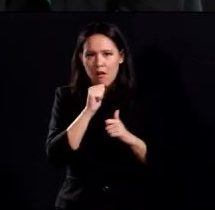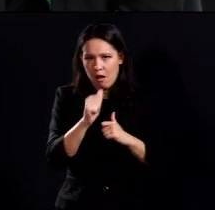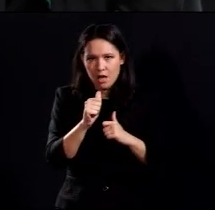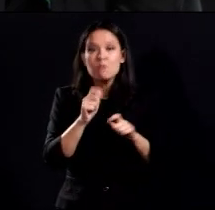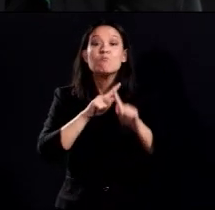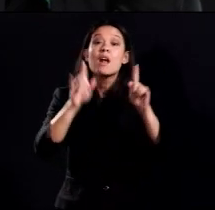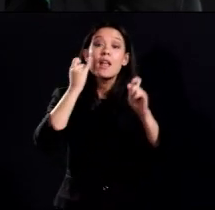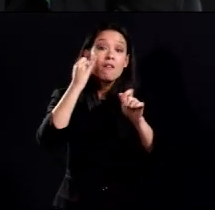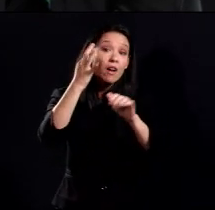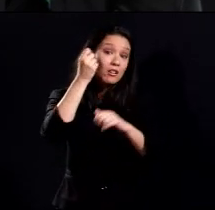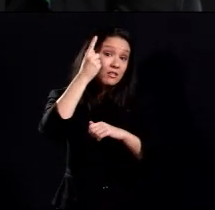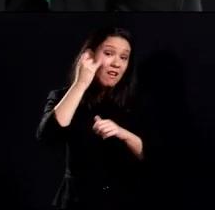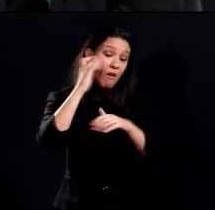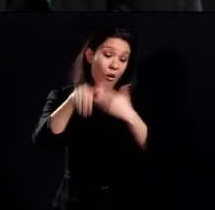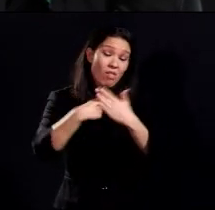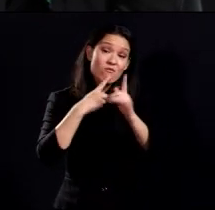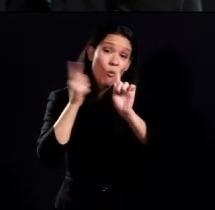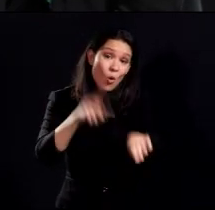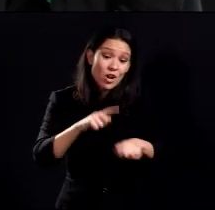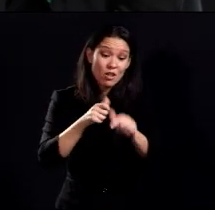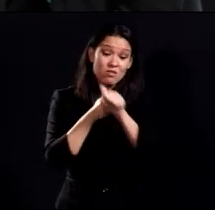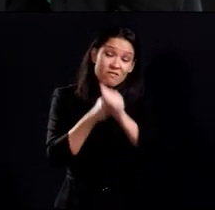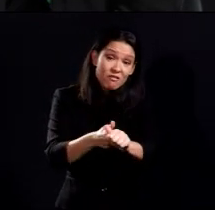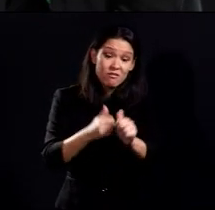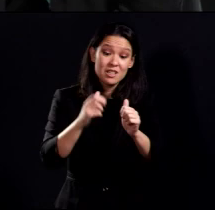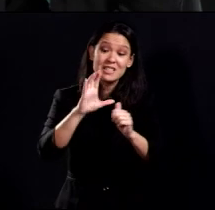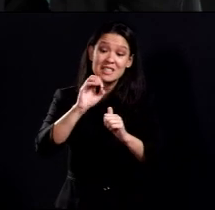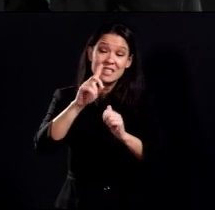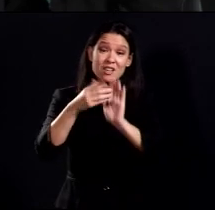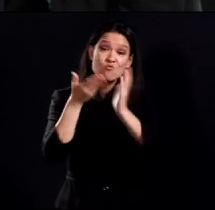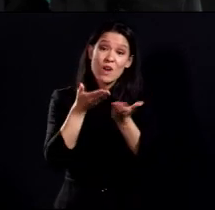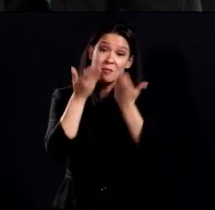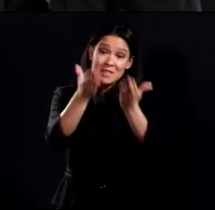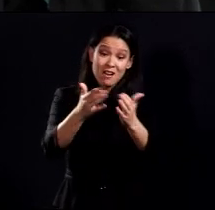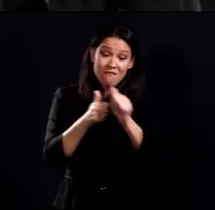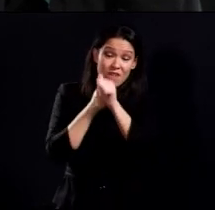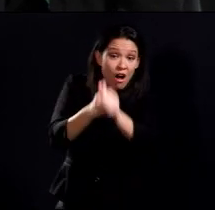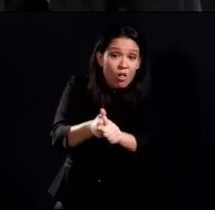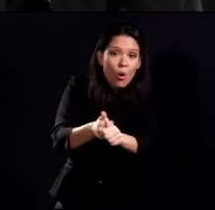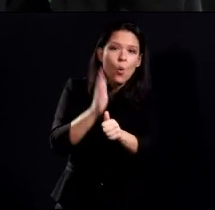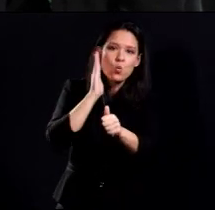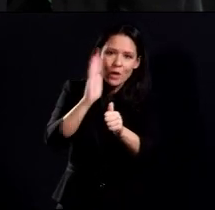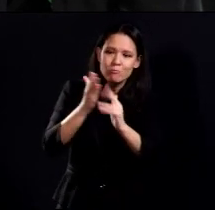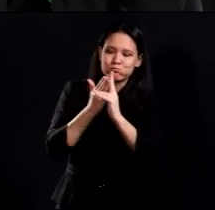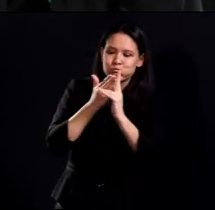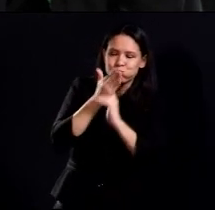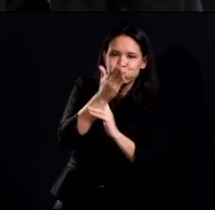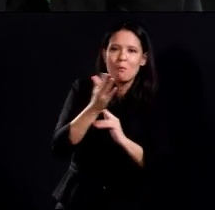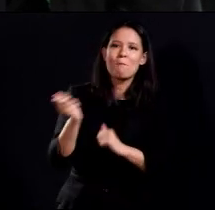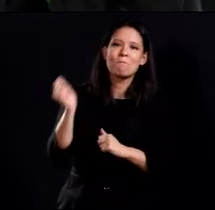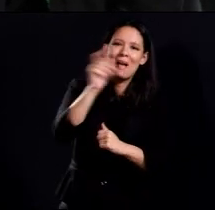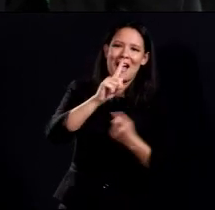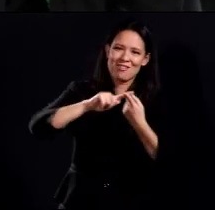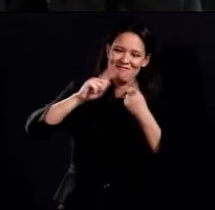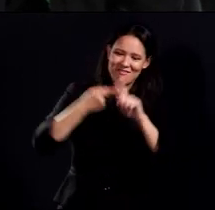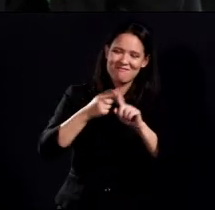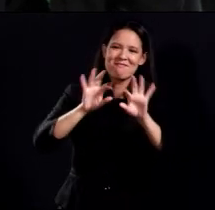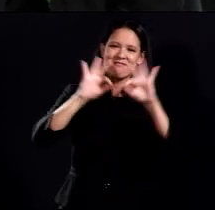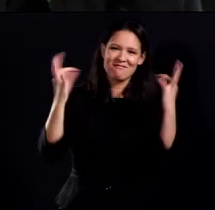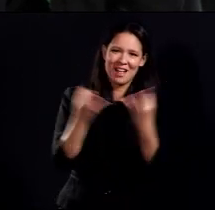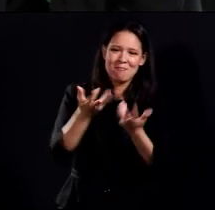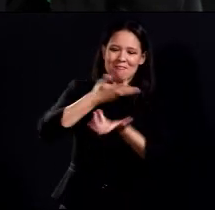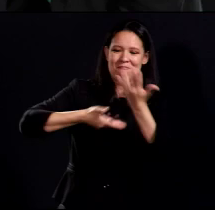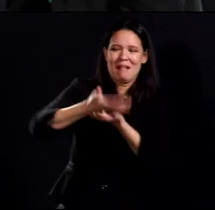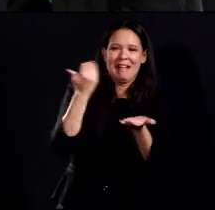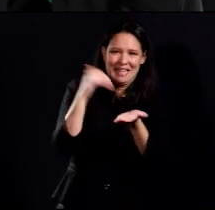and get everyone back to work and back to their families sooner rather than later. Dr. Cervantes, thank you for your words